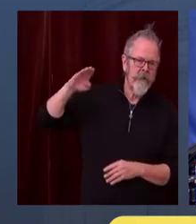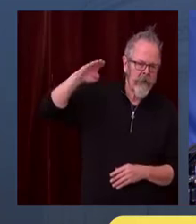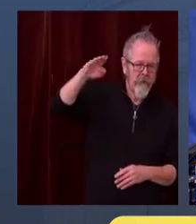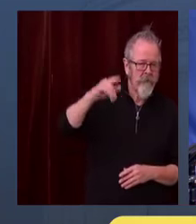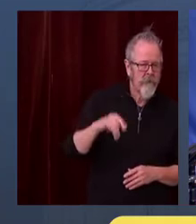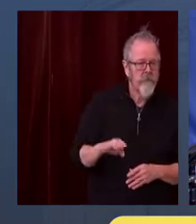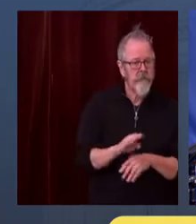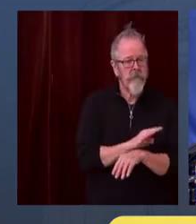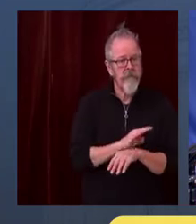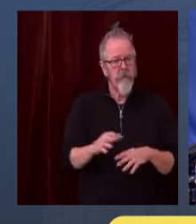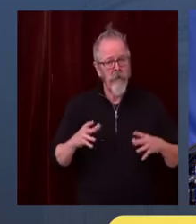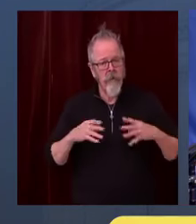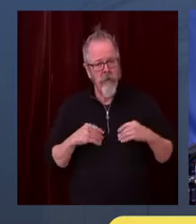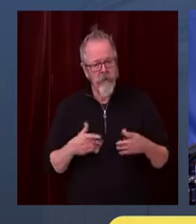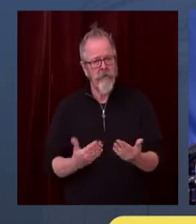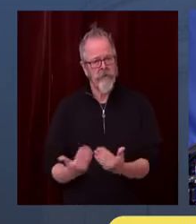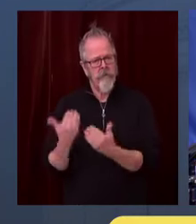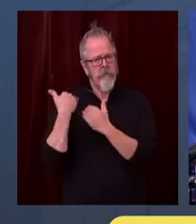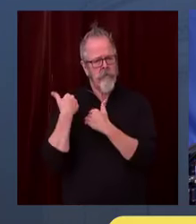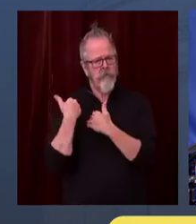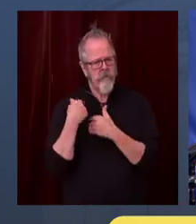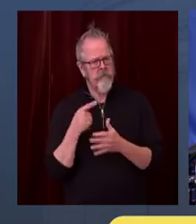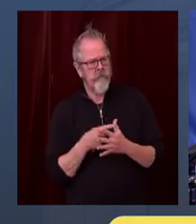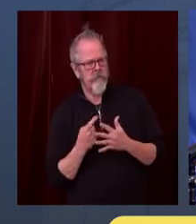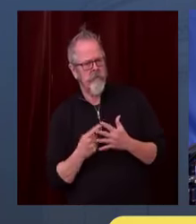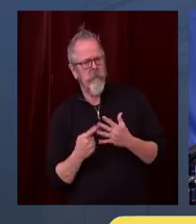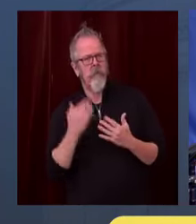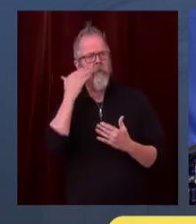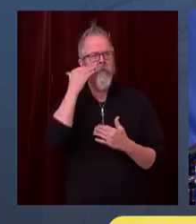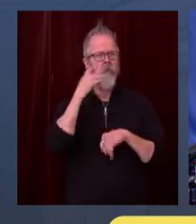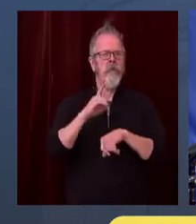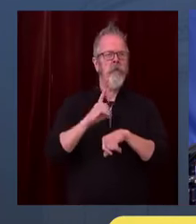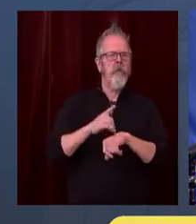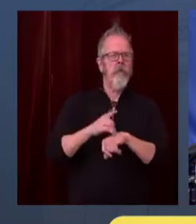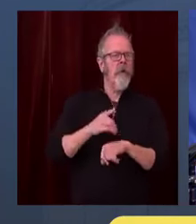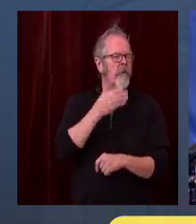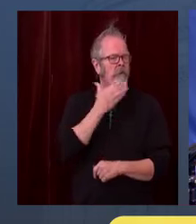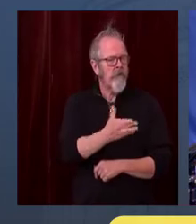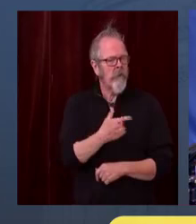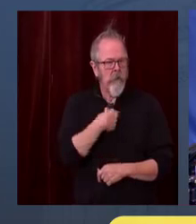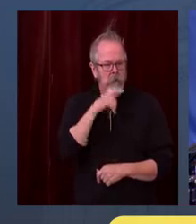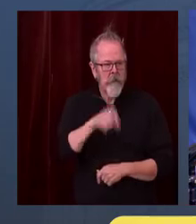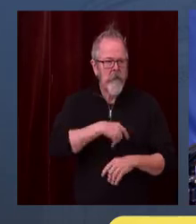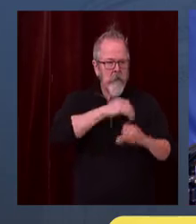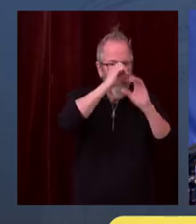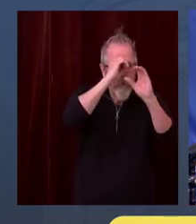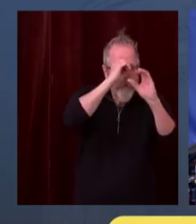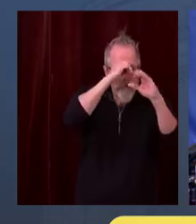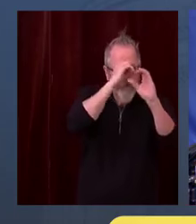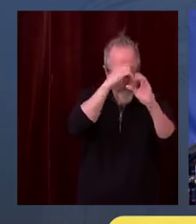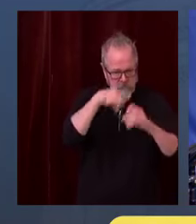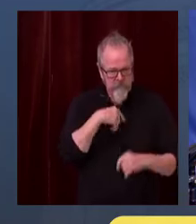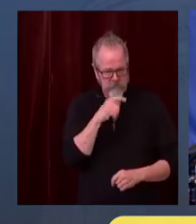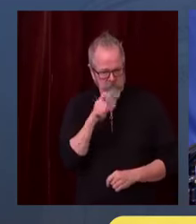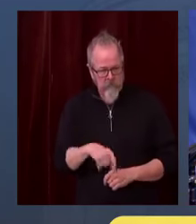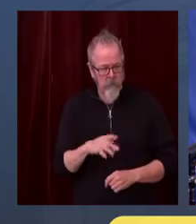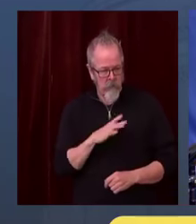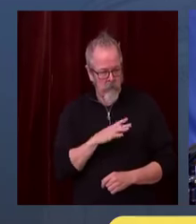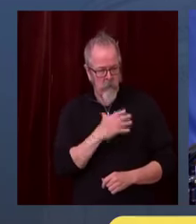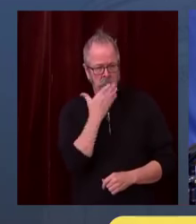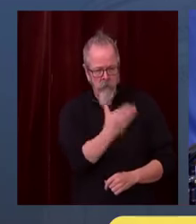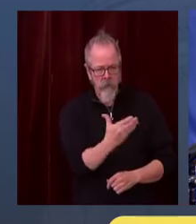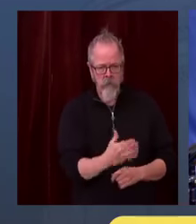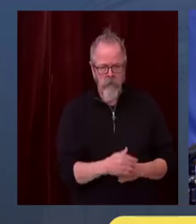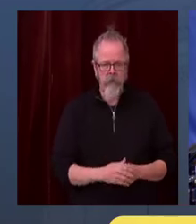Jim, did you want to ask a follow-up question? Yeah, as part of the aggressive and collective action that people are talking about,